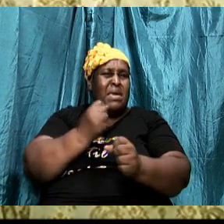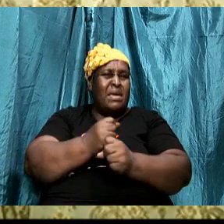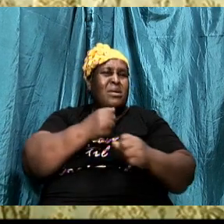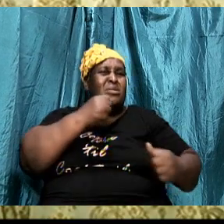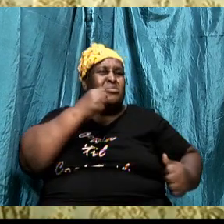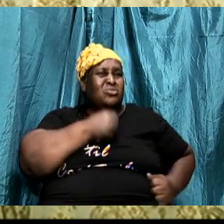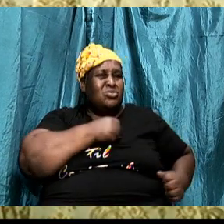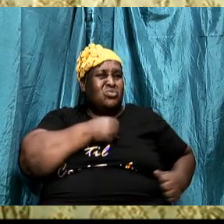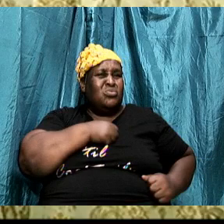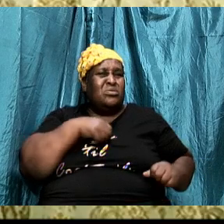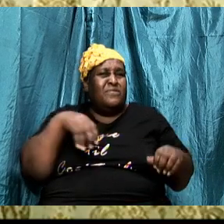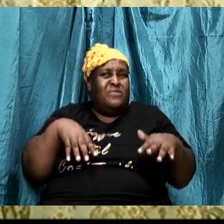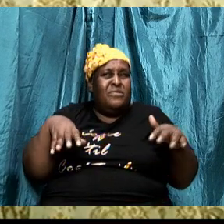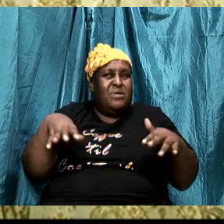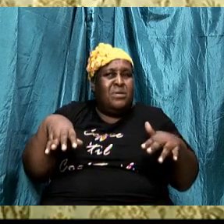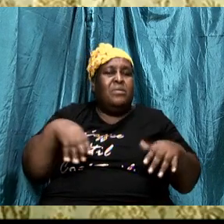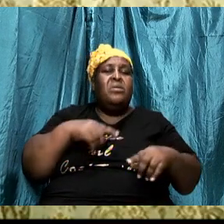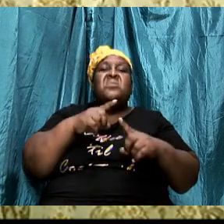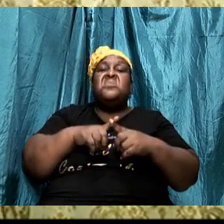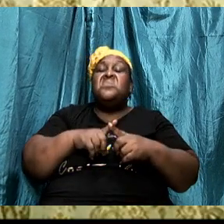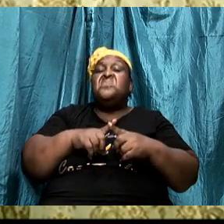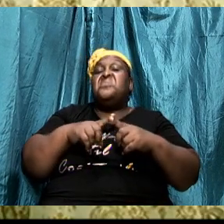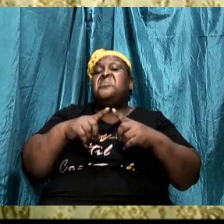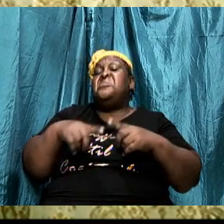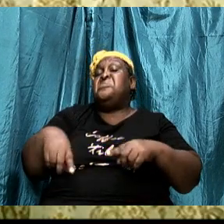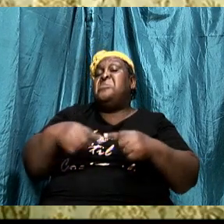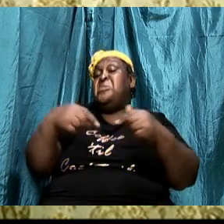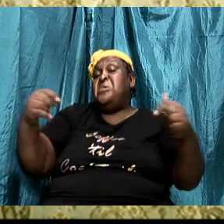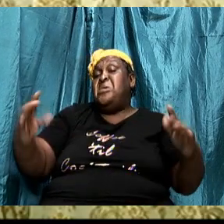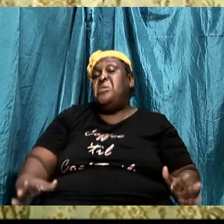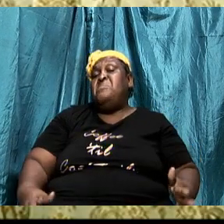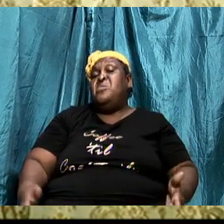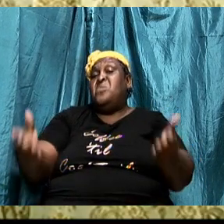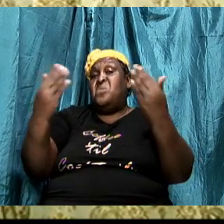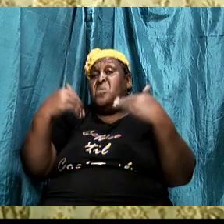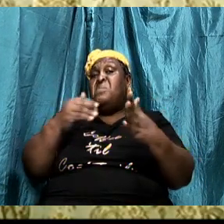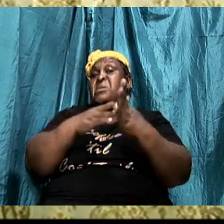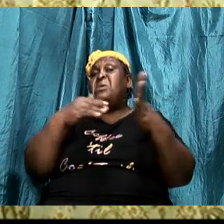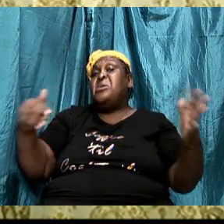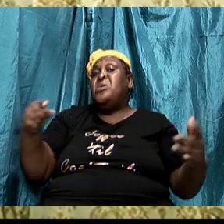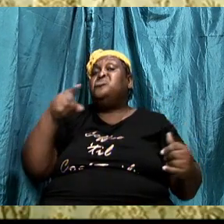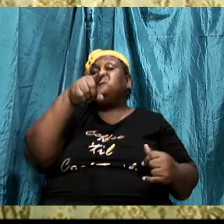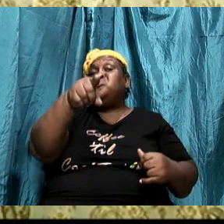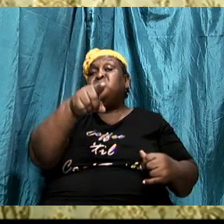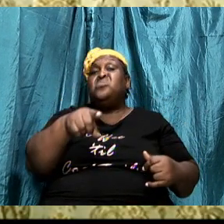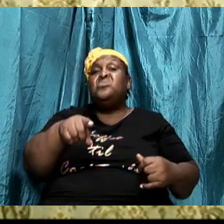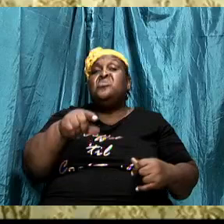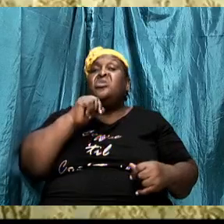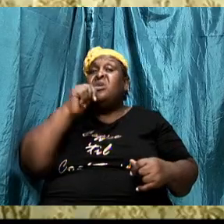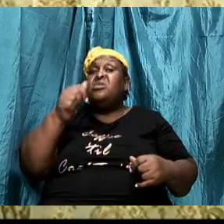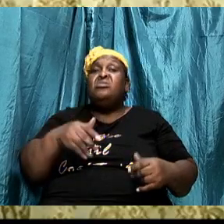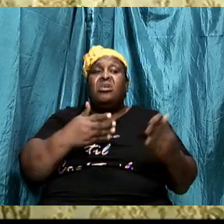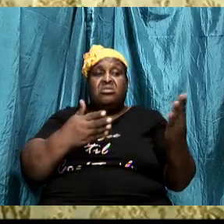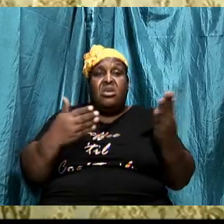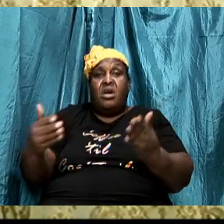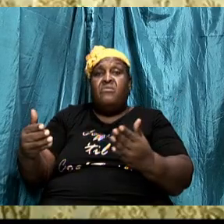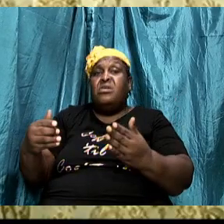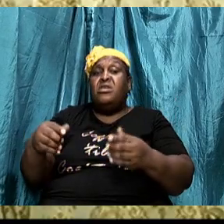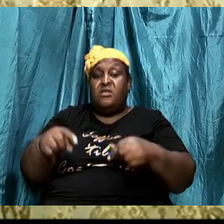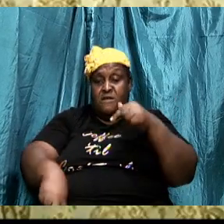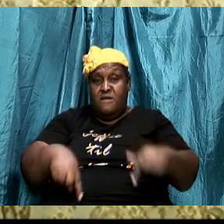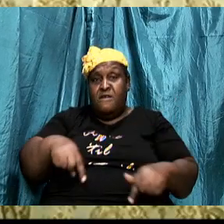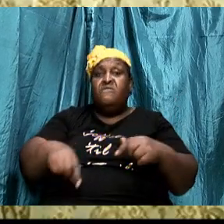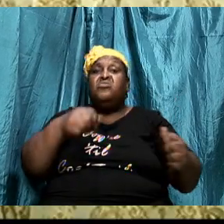is coming against you. When is not carrying any foot soldier. He is not carrying any minions. He is going to come